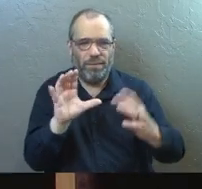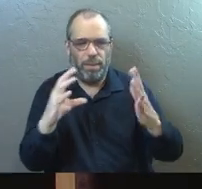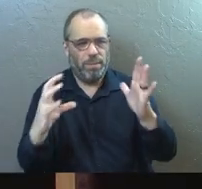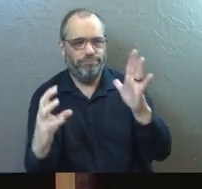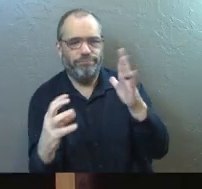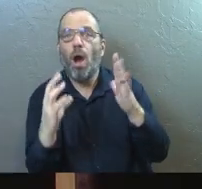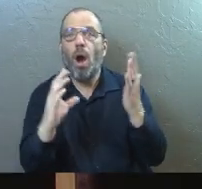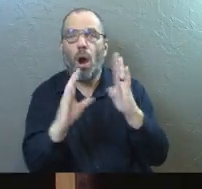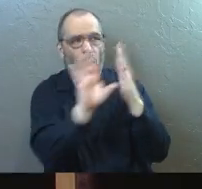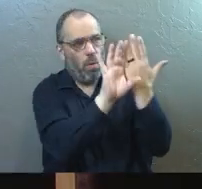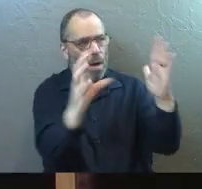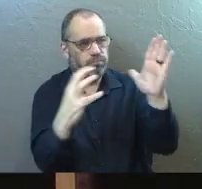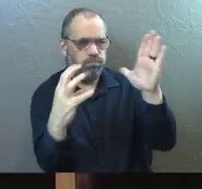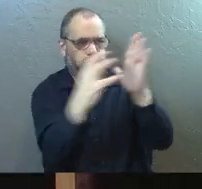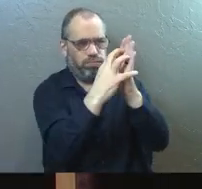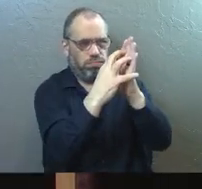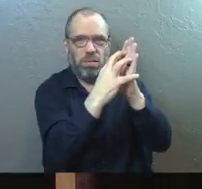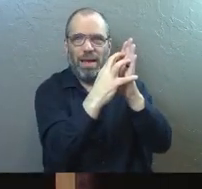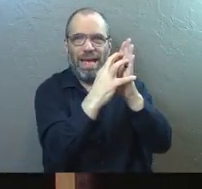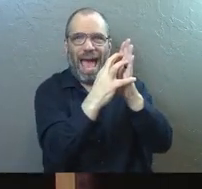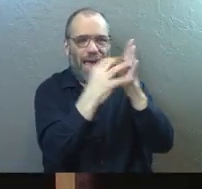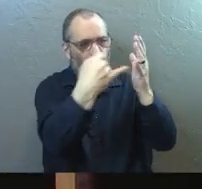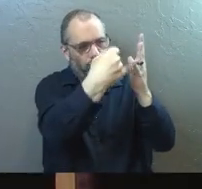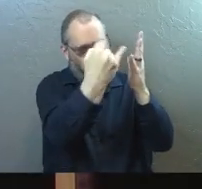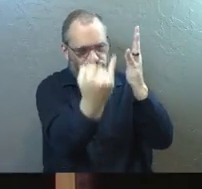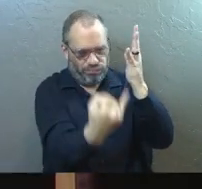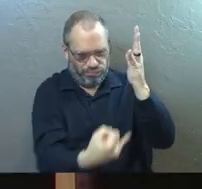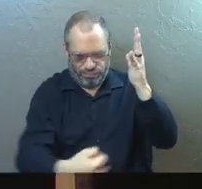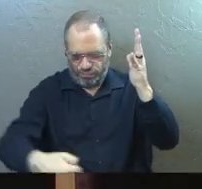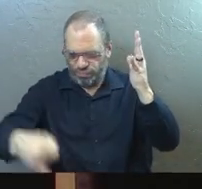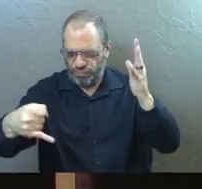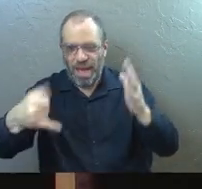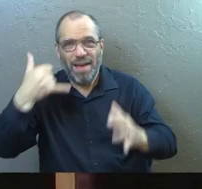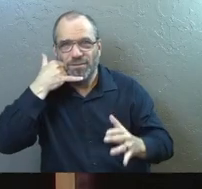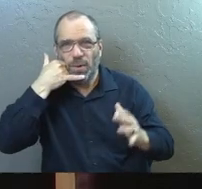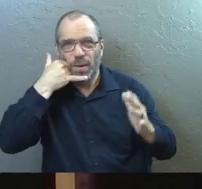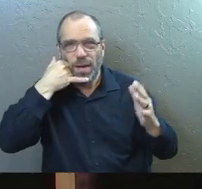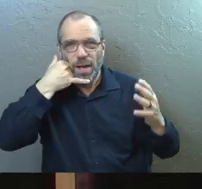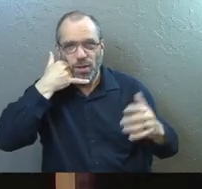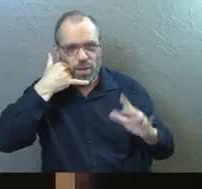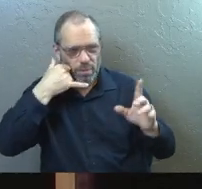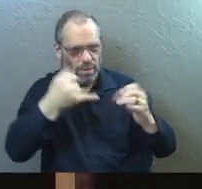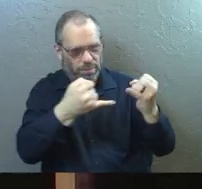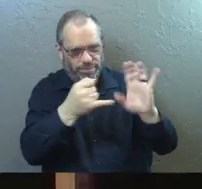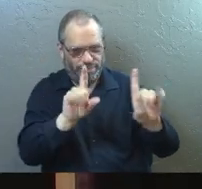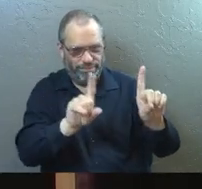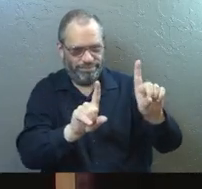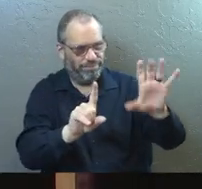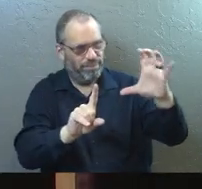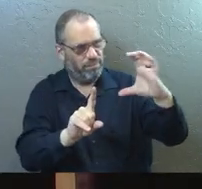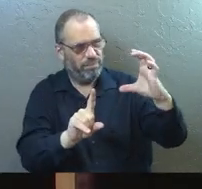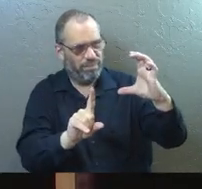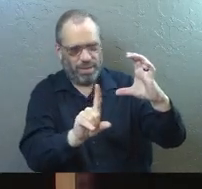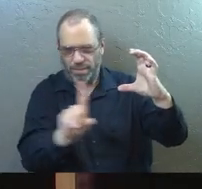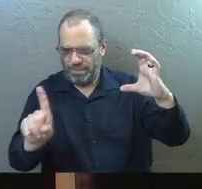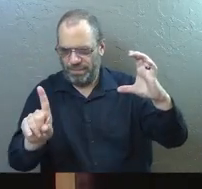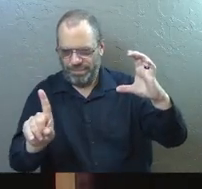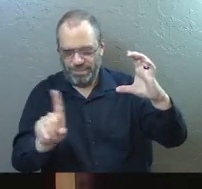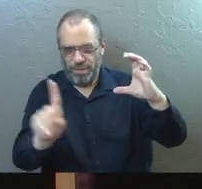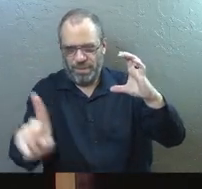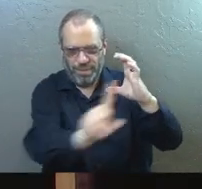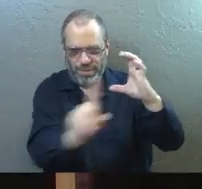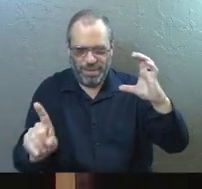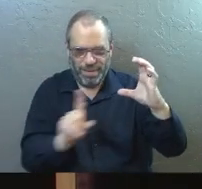to a wall and there was a cord on them and you could only go as far away as the cord. I mean, yeah,